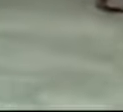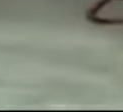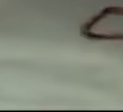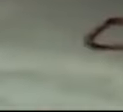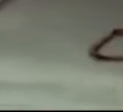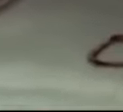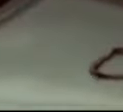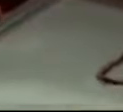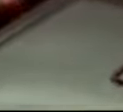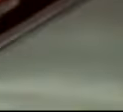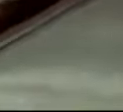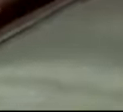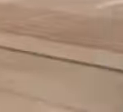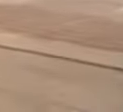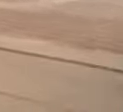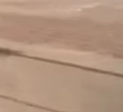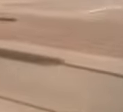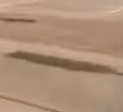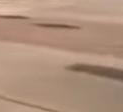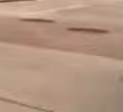We'll right back.